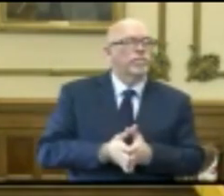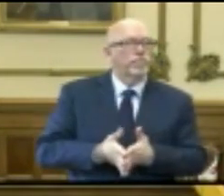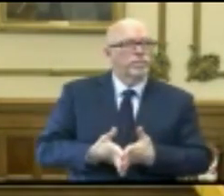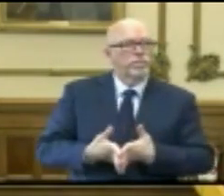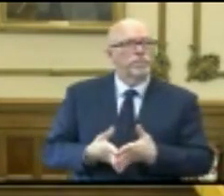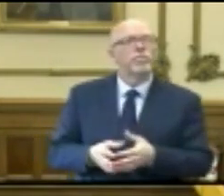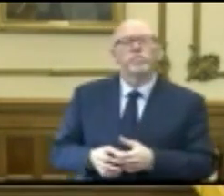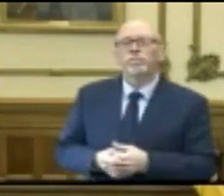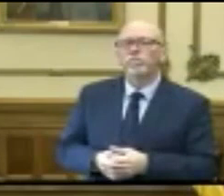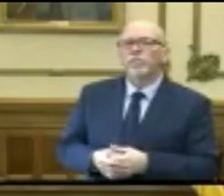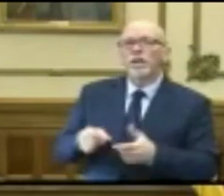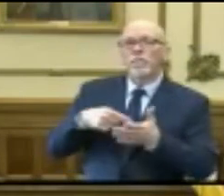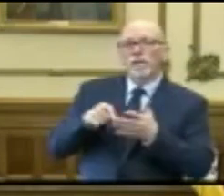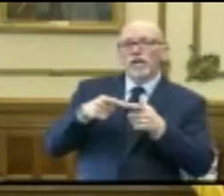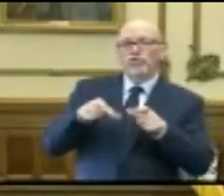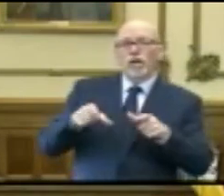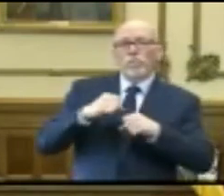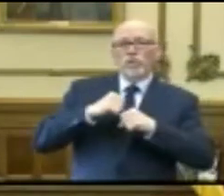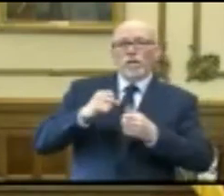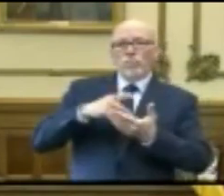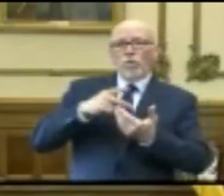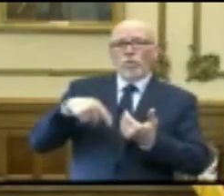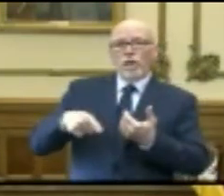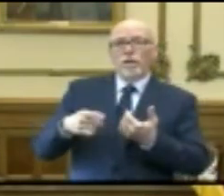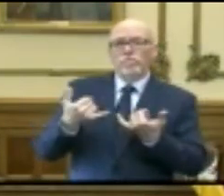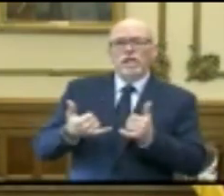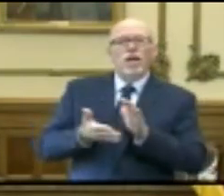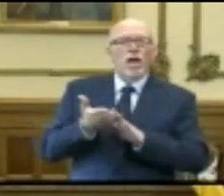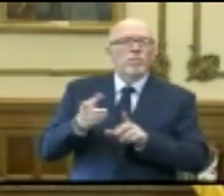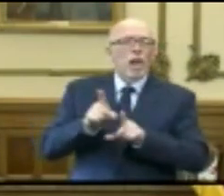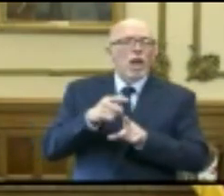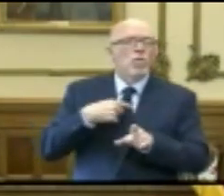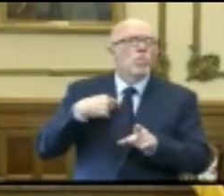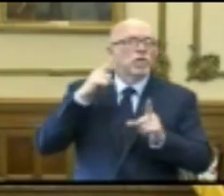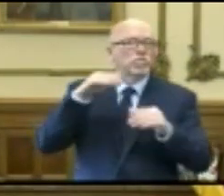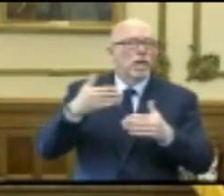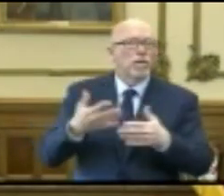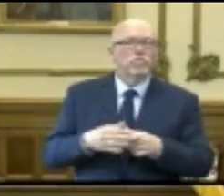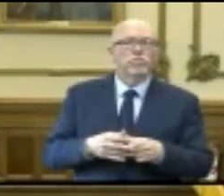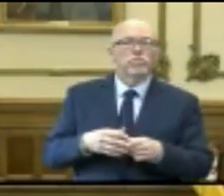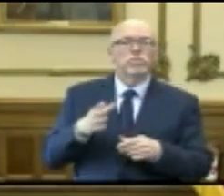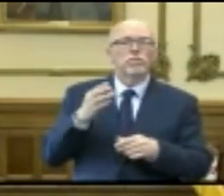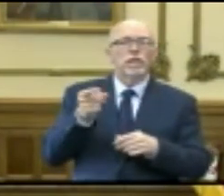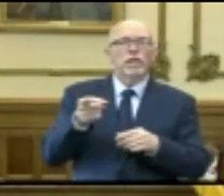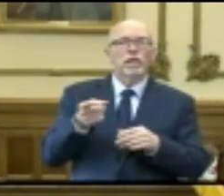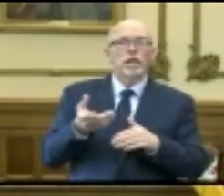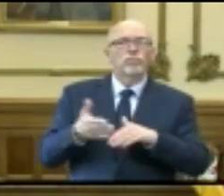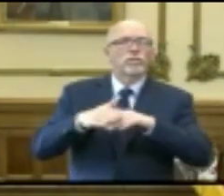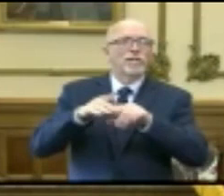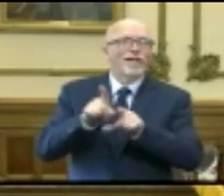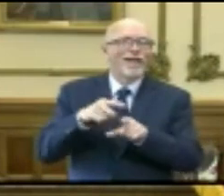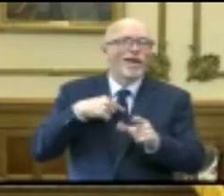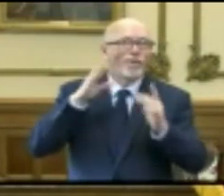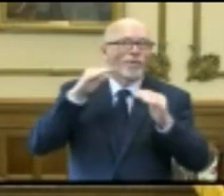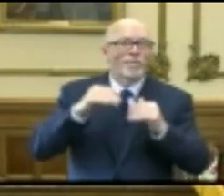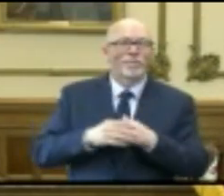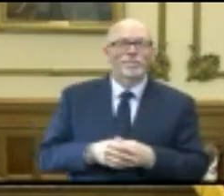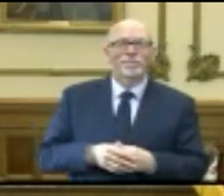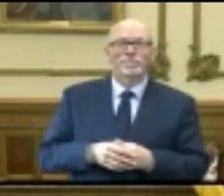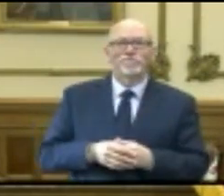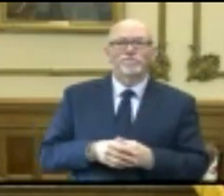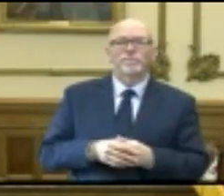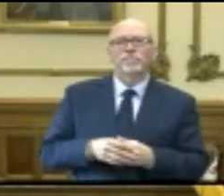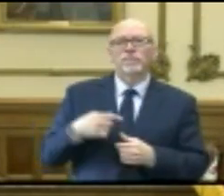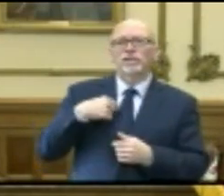Yeah, so the Paycheck Protection Program is operating as expected and increasingly as I hoped. I was just